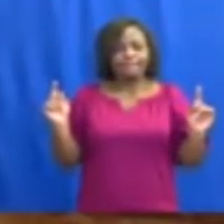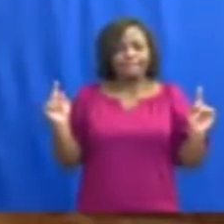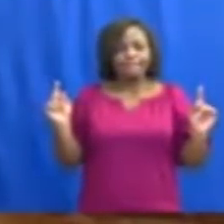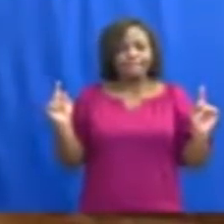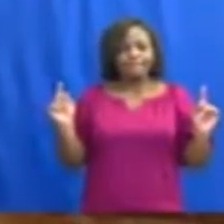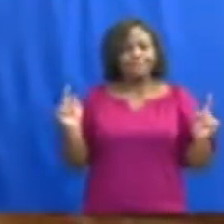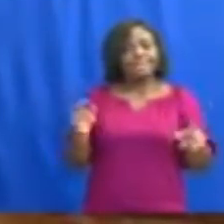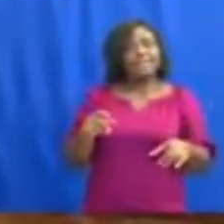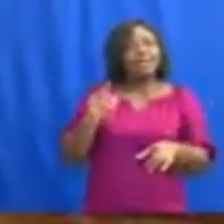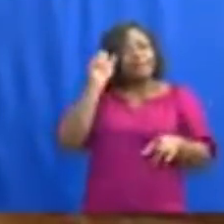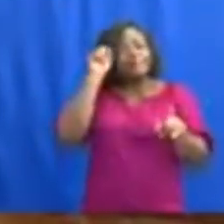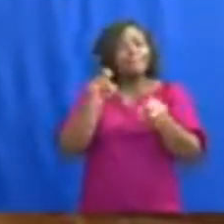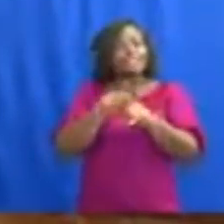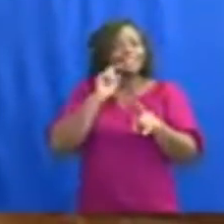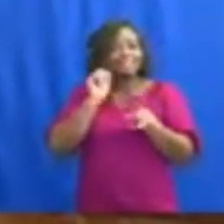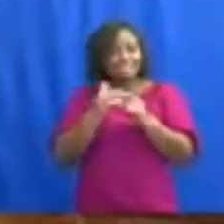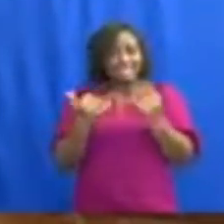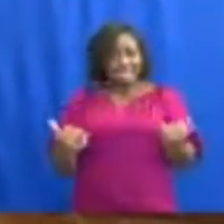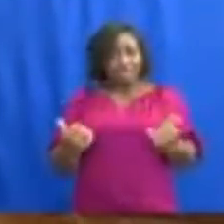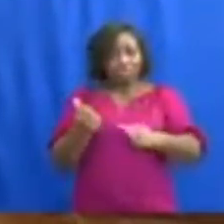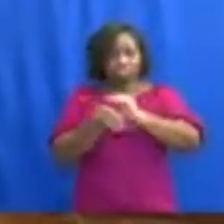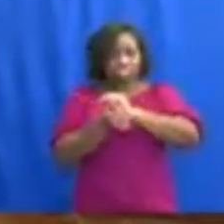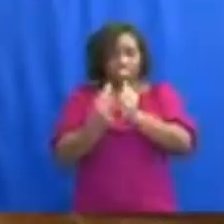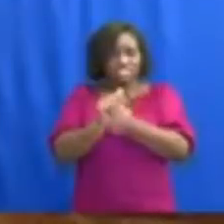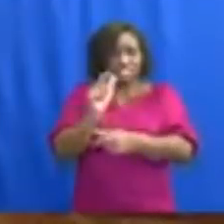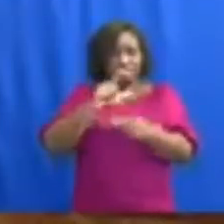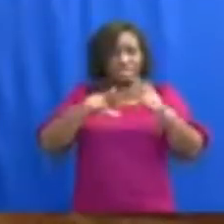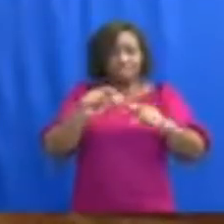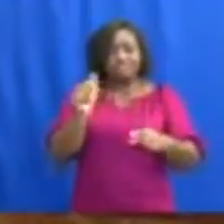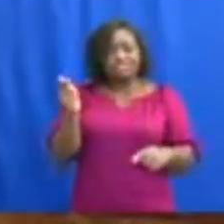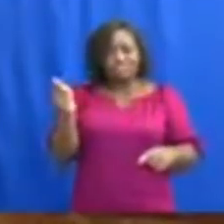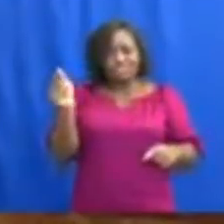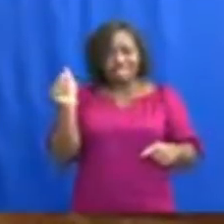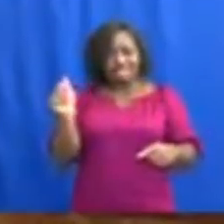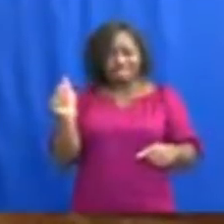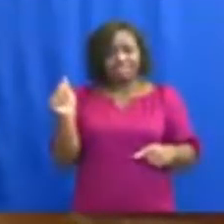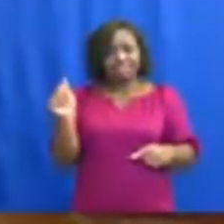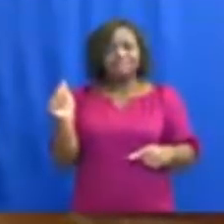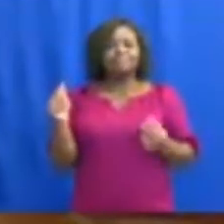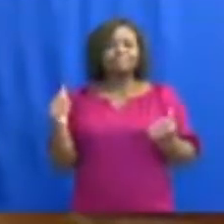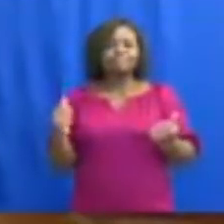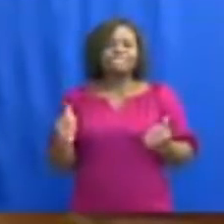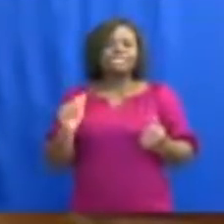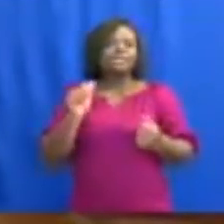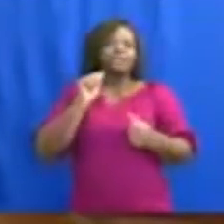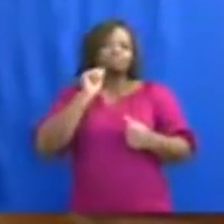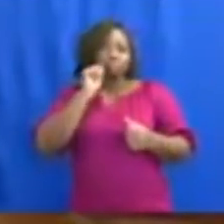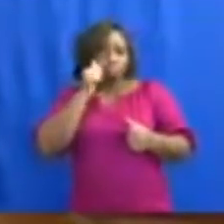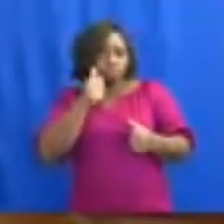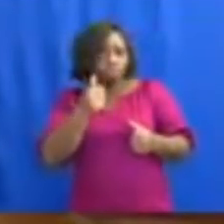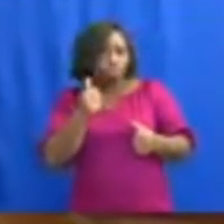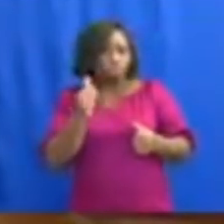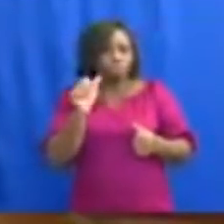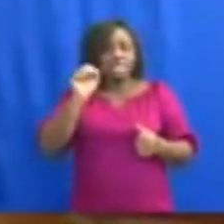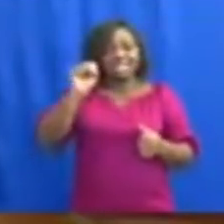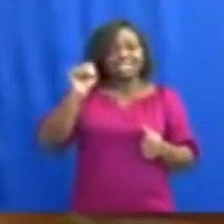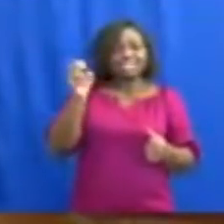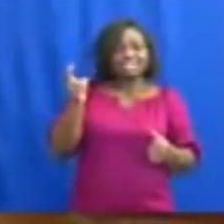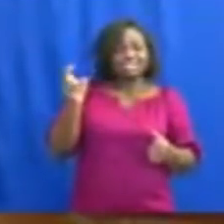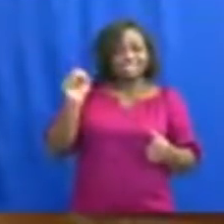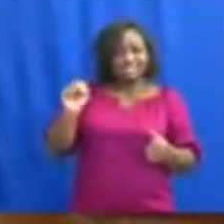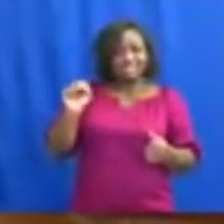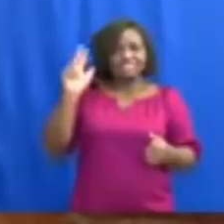And you may get the war. Well, I said, yeah, yeah. School, Kaisi no